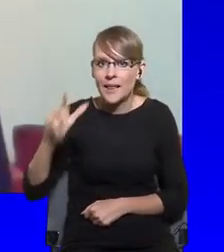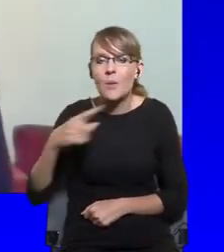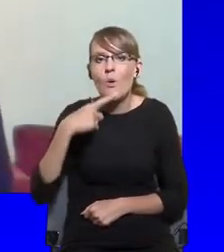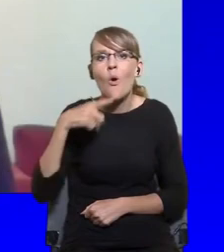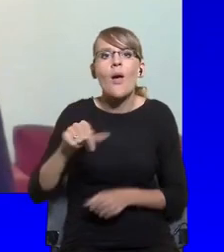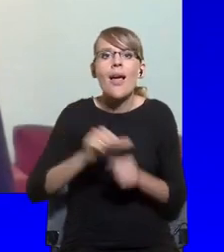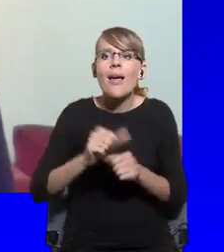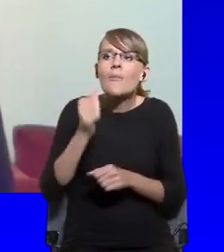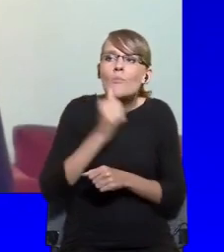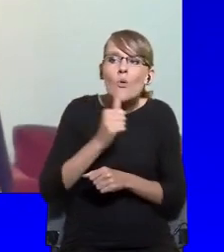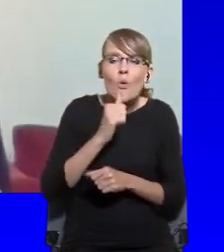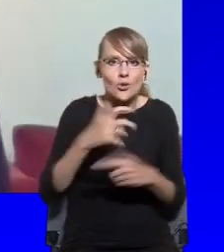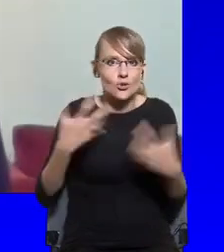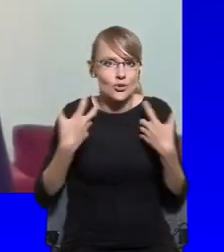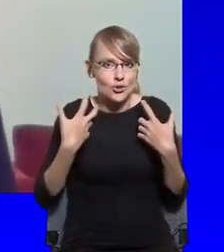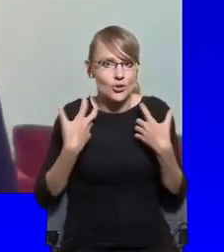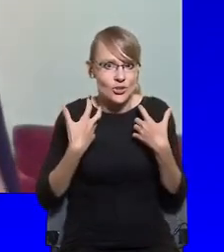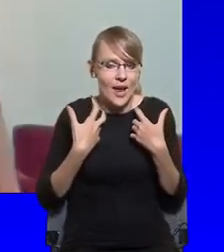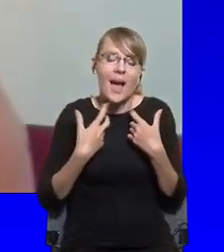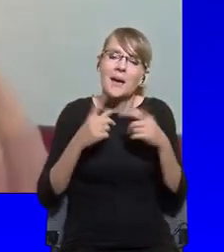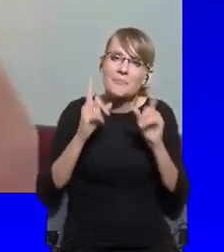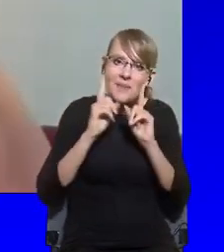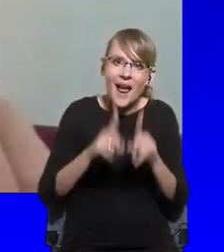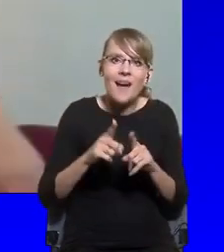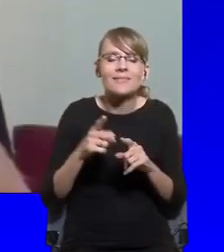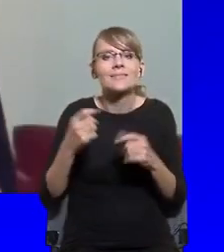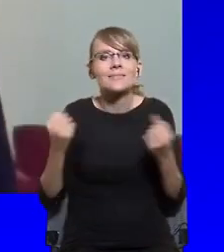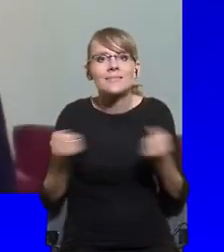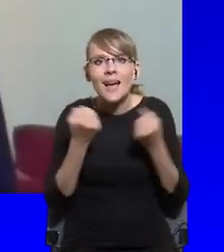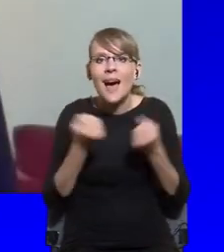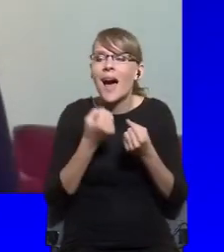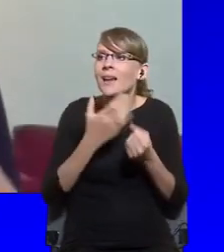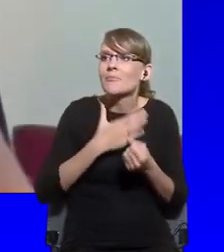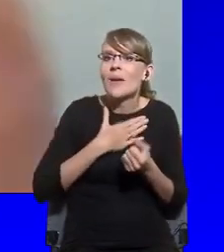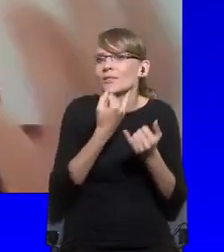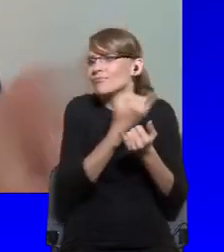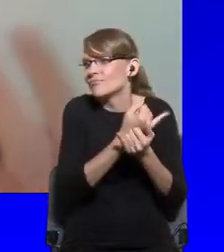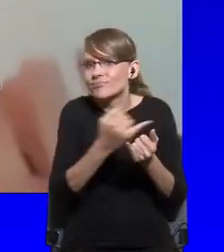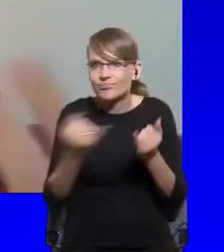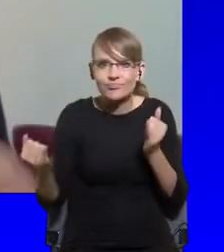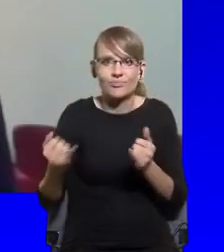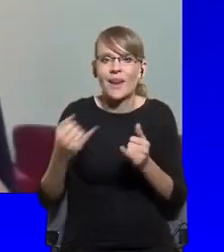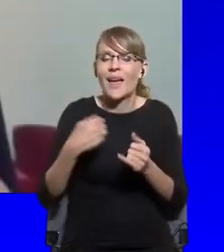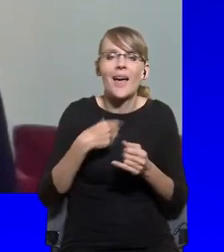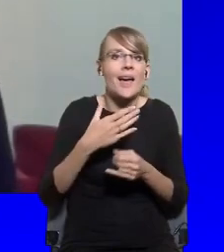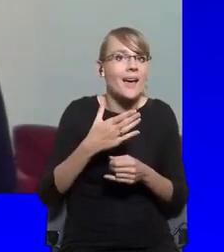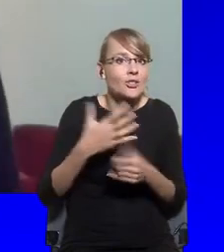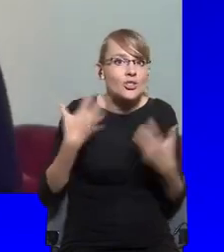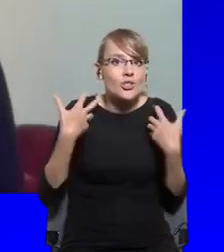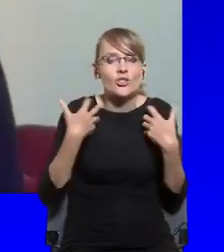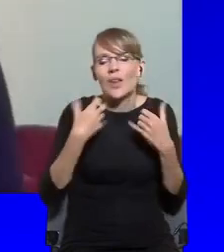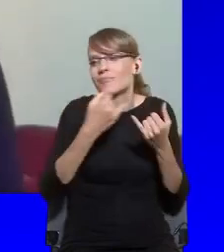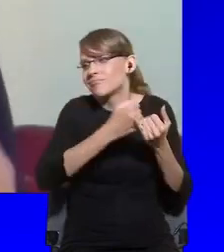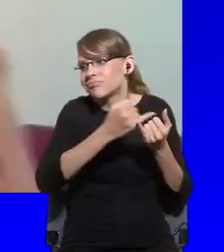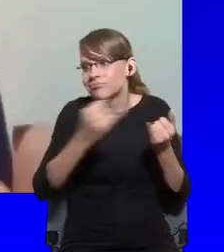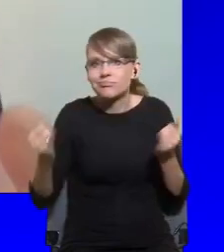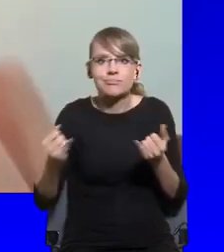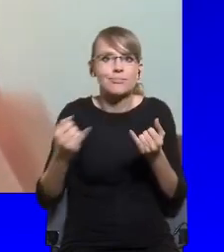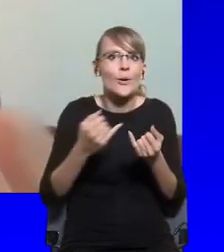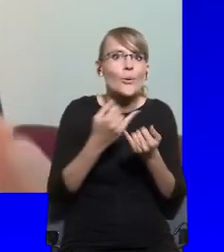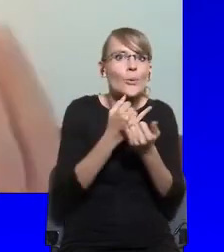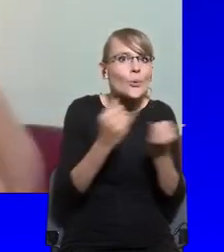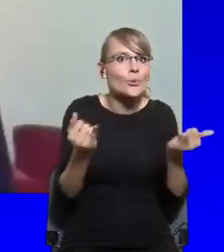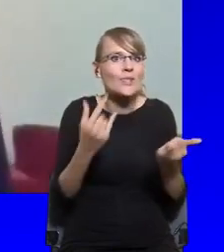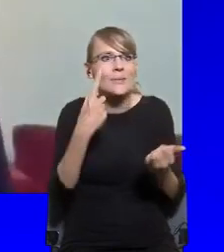maximizing diversity, where it's true that the more variety life has, the more you taste, let's say, different cultures, the